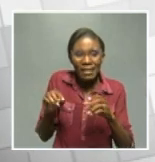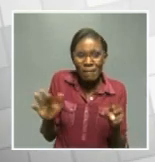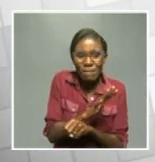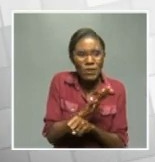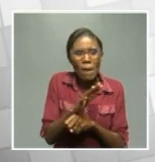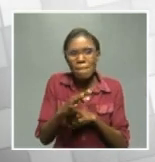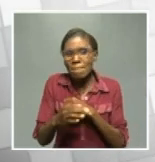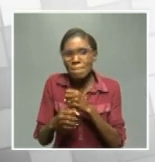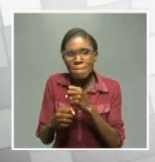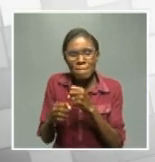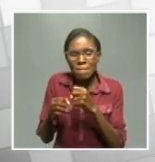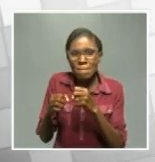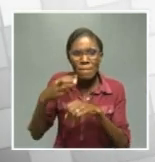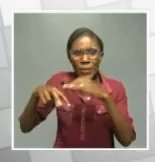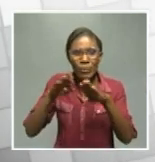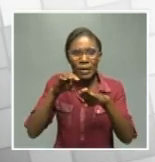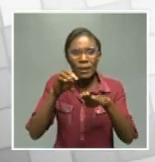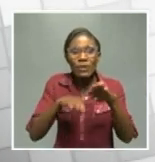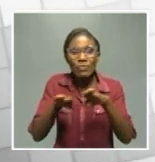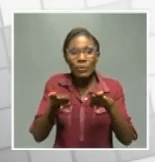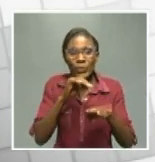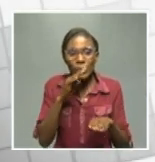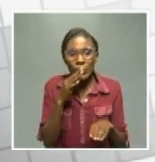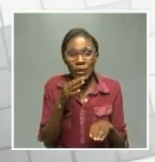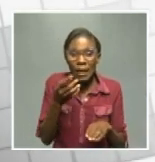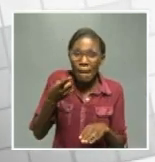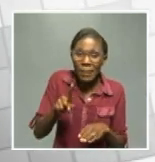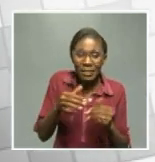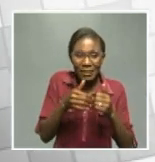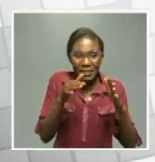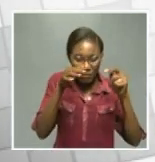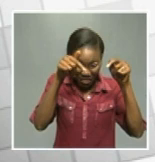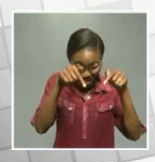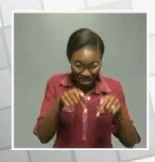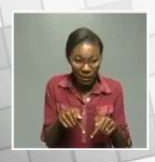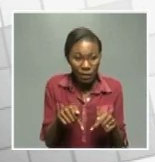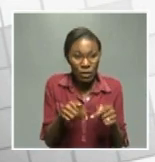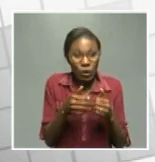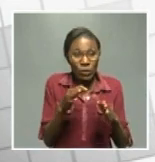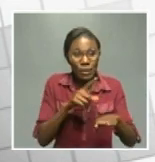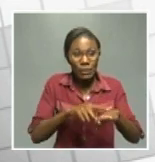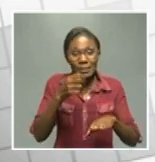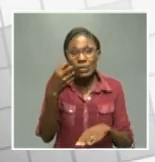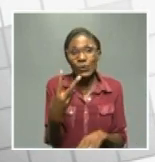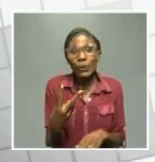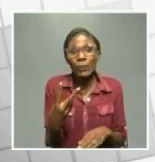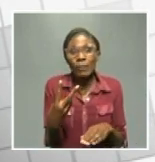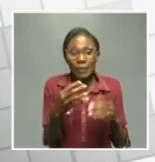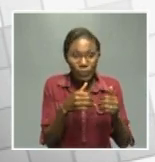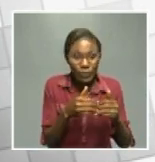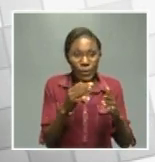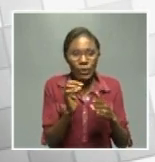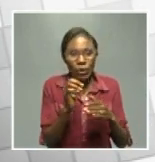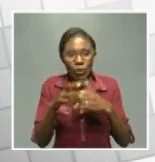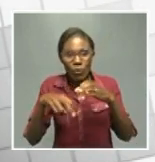uh fully implemented but they they will be starting anytime from two o'clock to prepare the